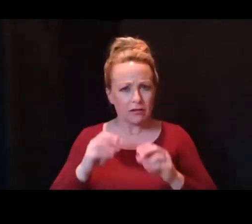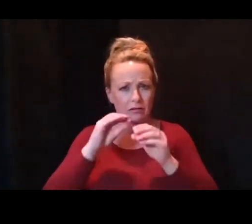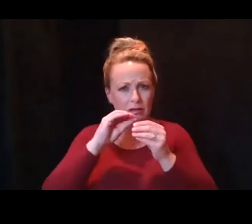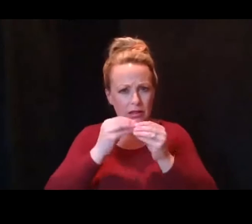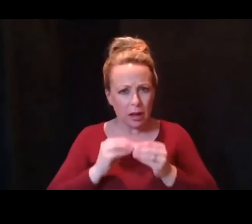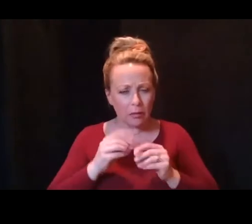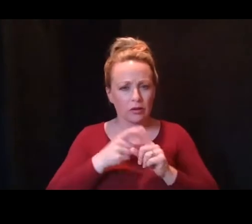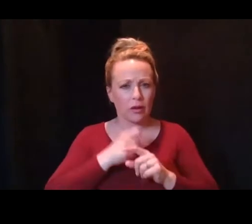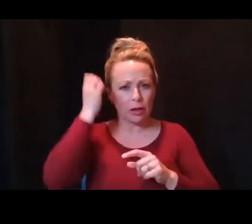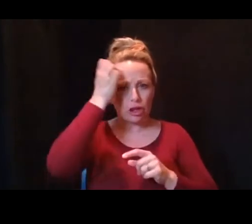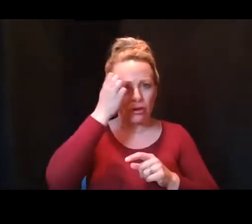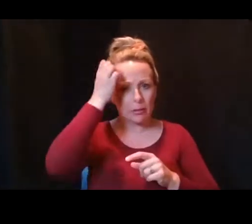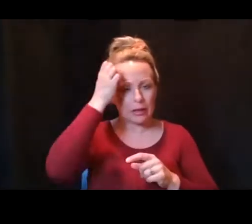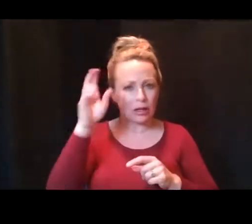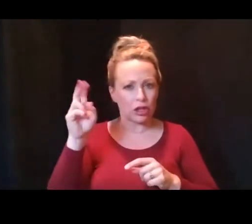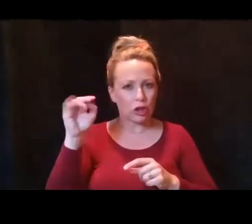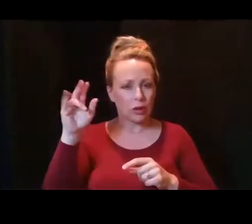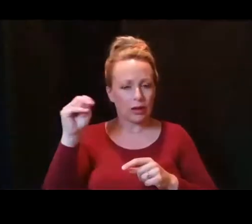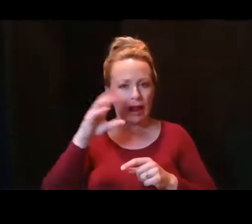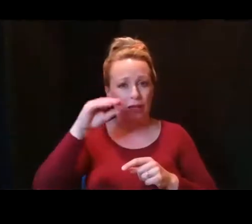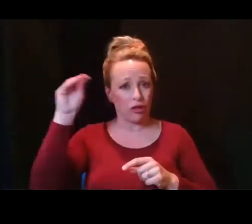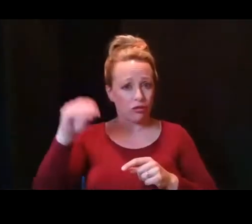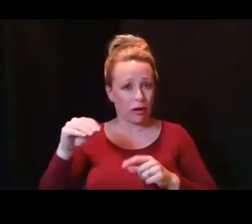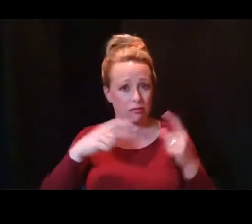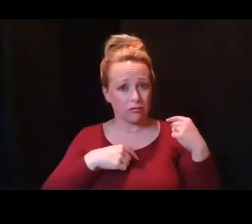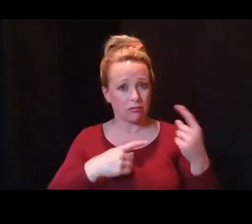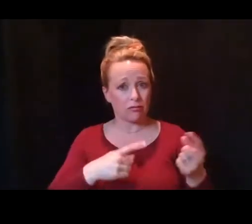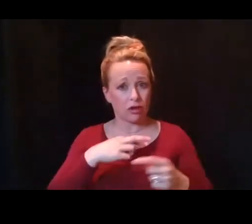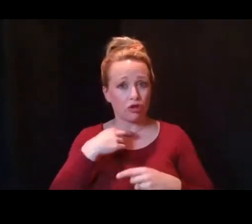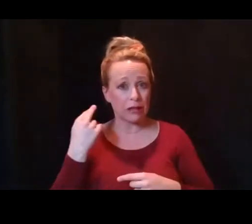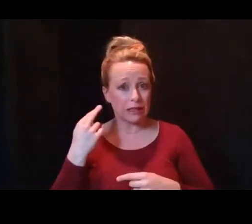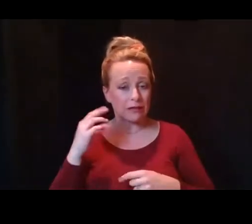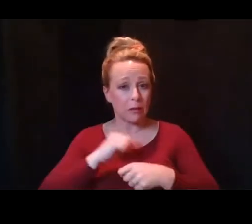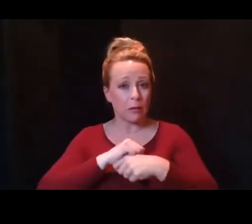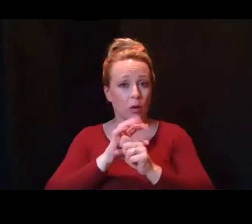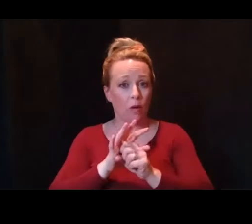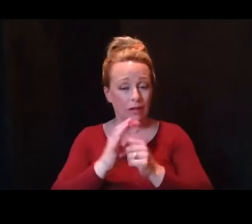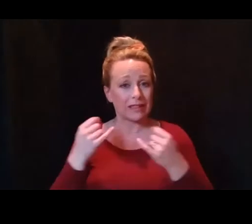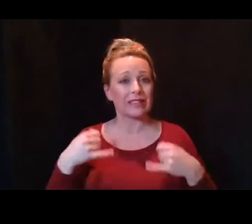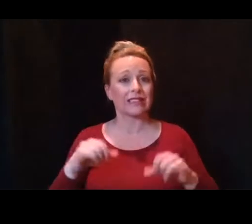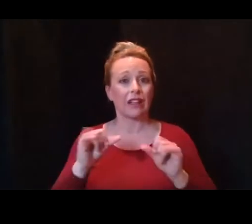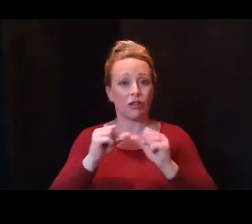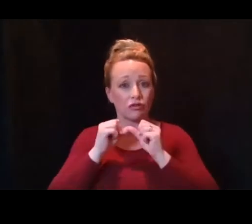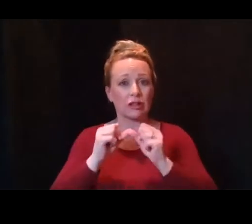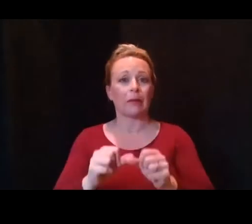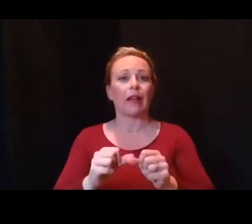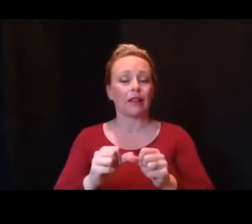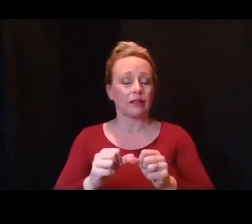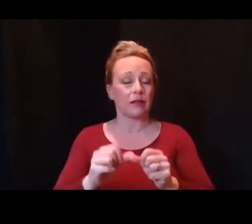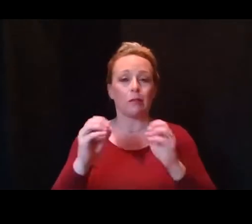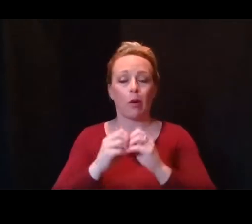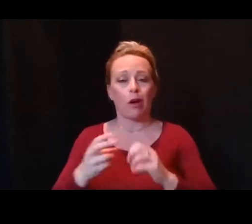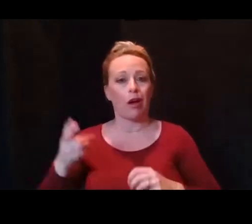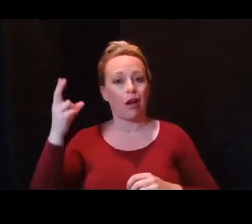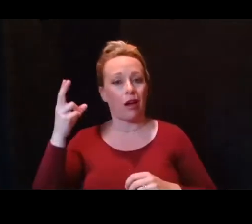at the rate that we see this, the risk from COVID still remains far higher in